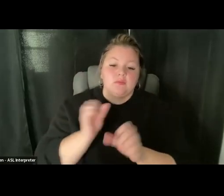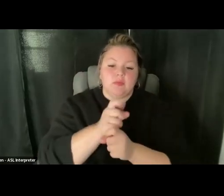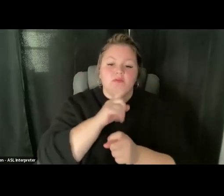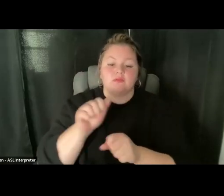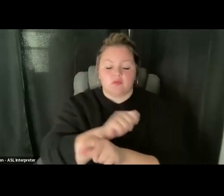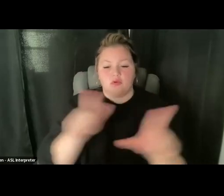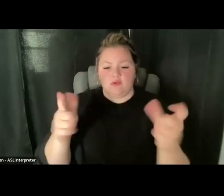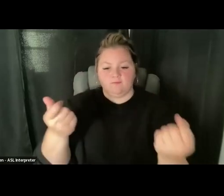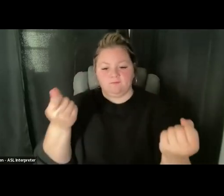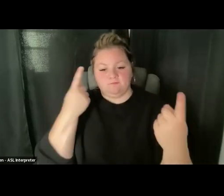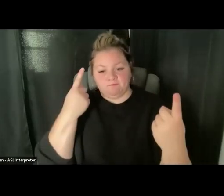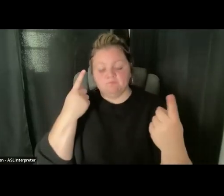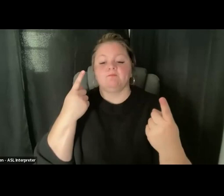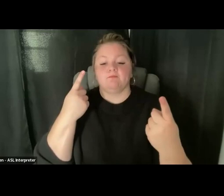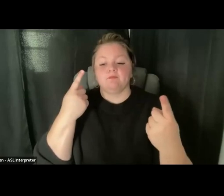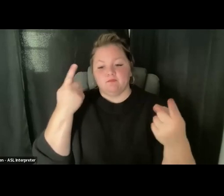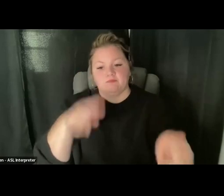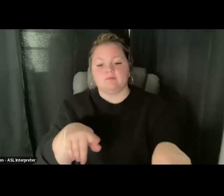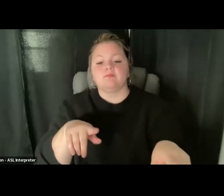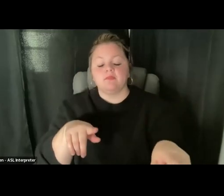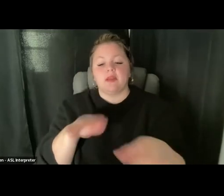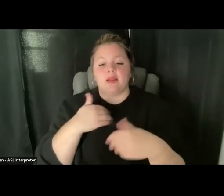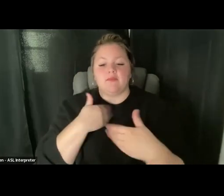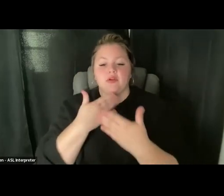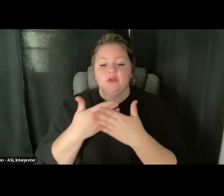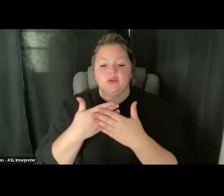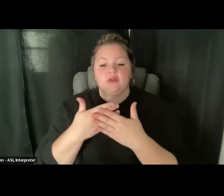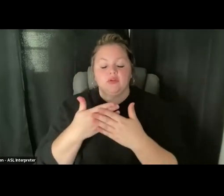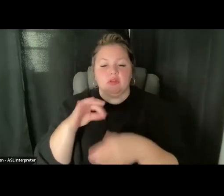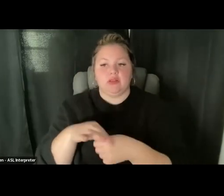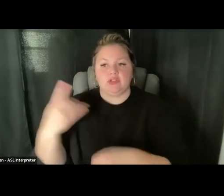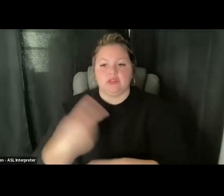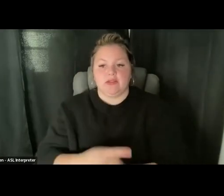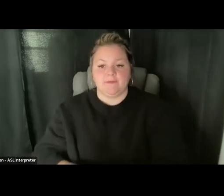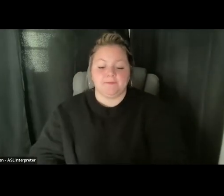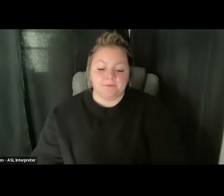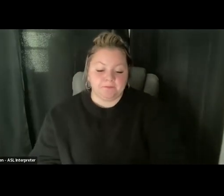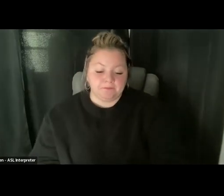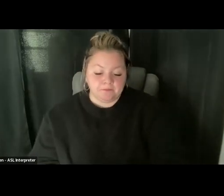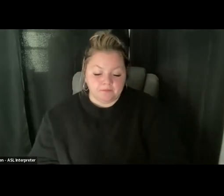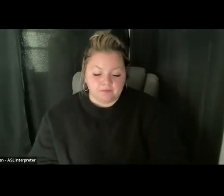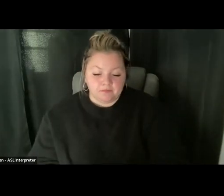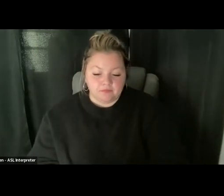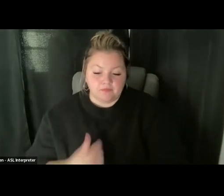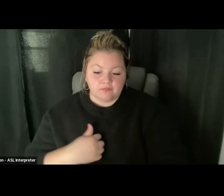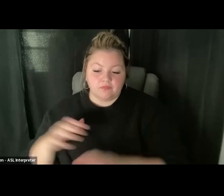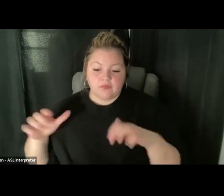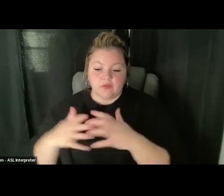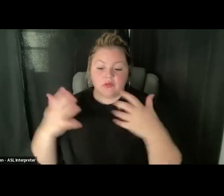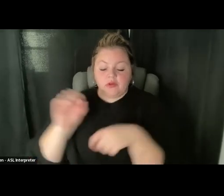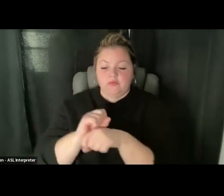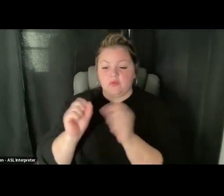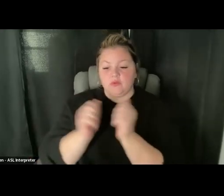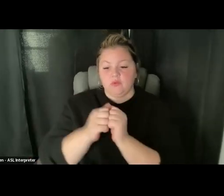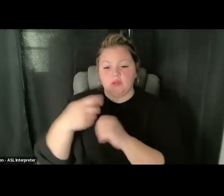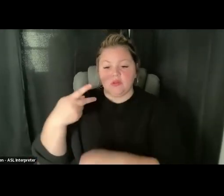have a wonderful election day. I also do a tremendous amount of work with polling locations across the state.